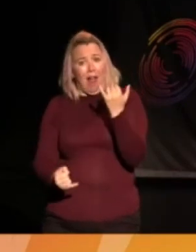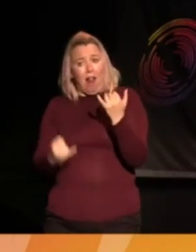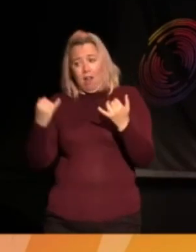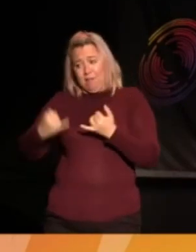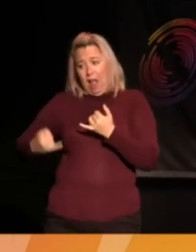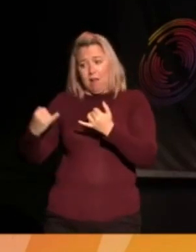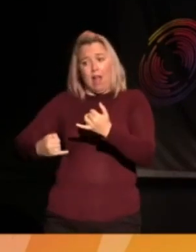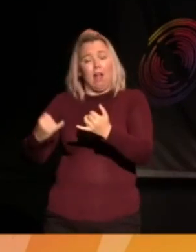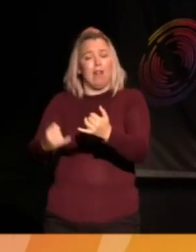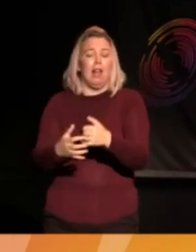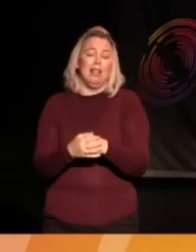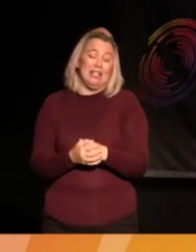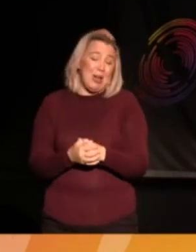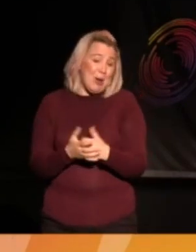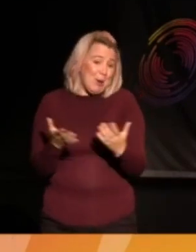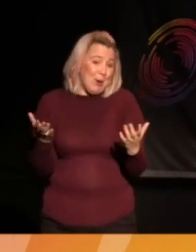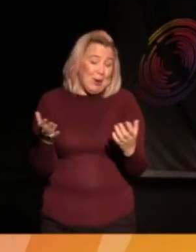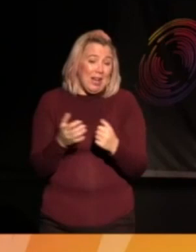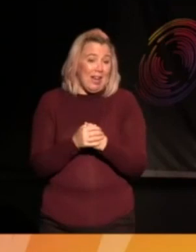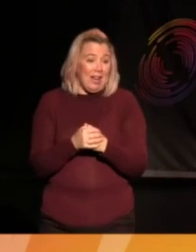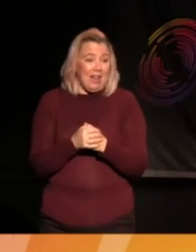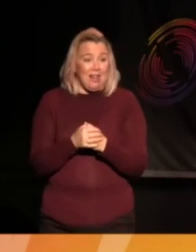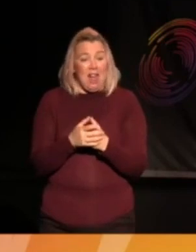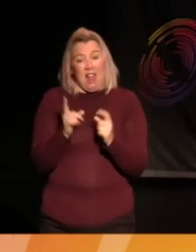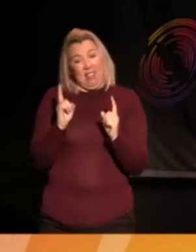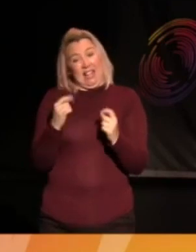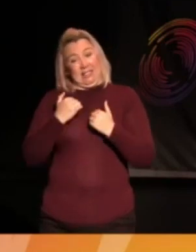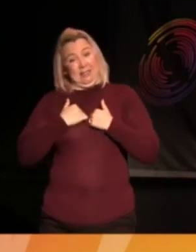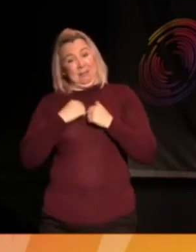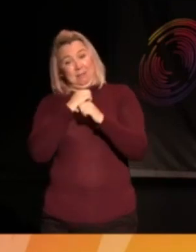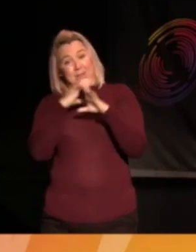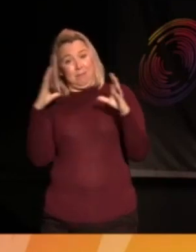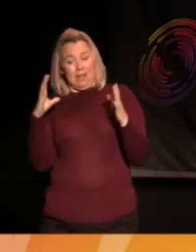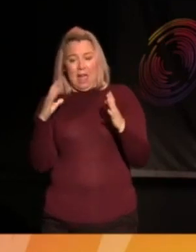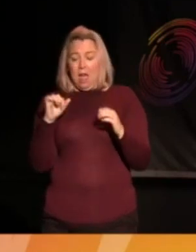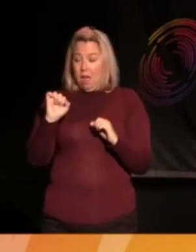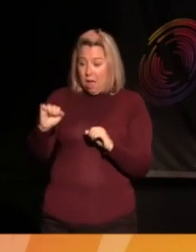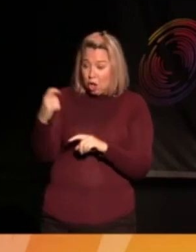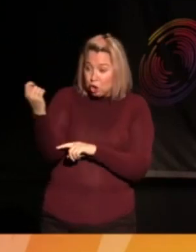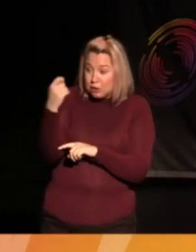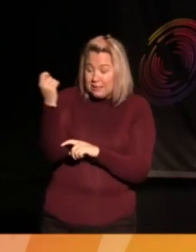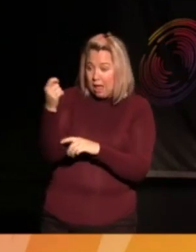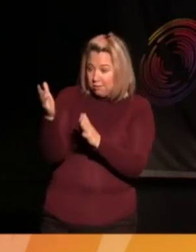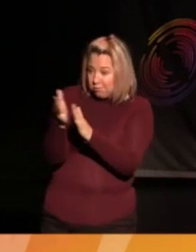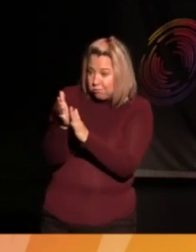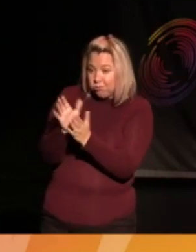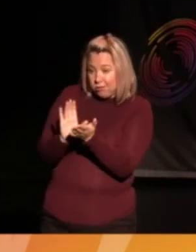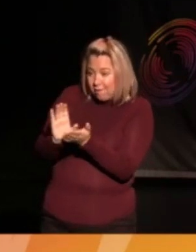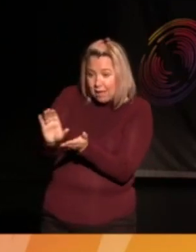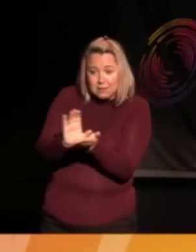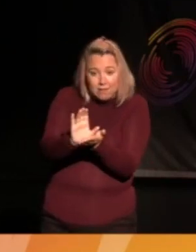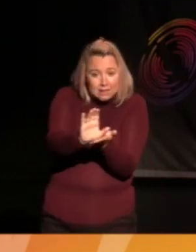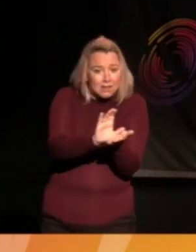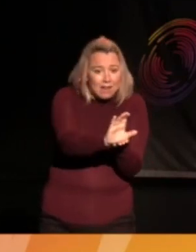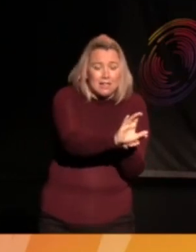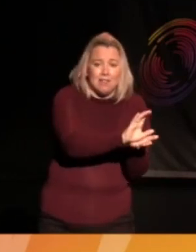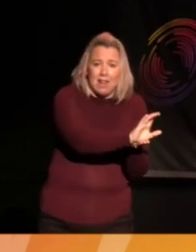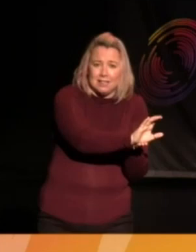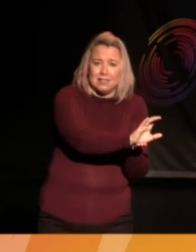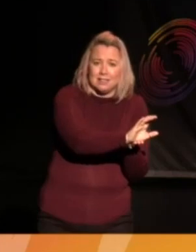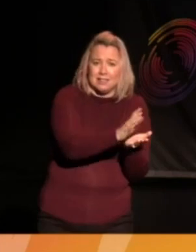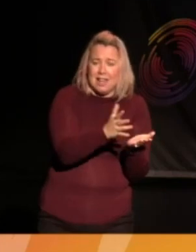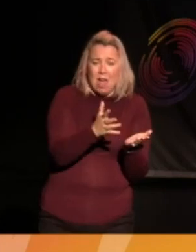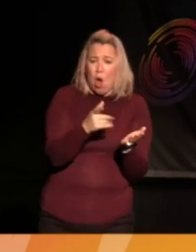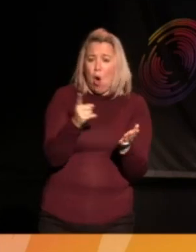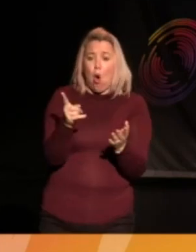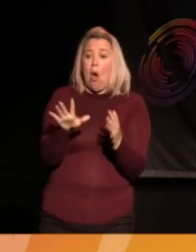prompted me there because I do think, you know... Investing in people's success rather than paying for the cleaning up of the mess